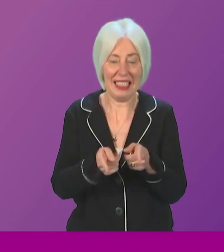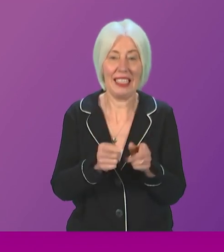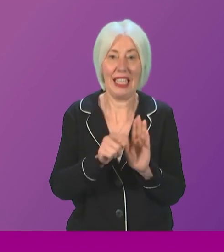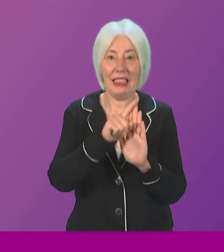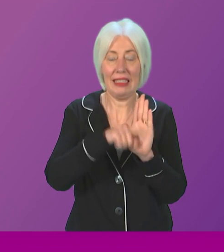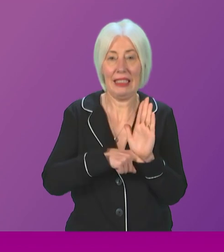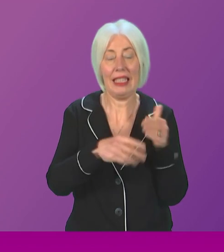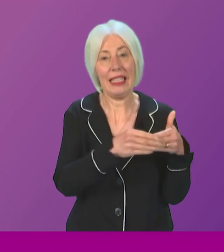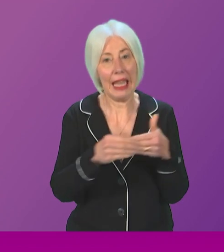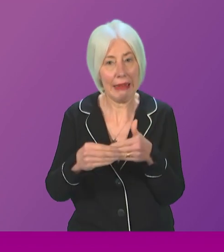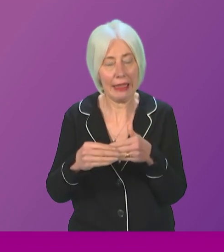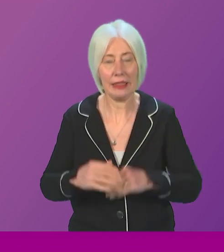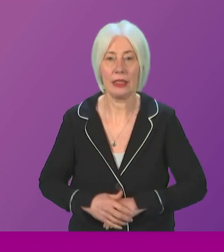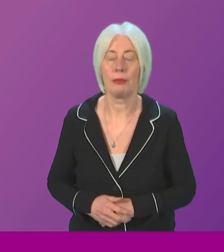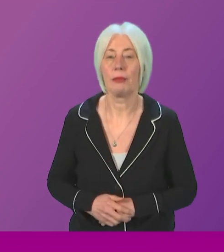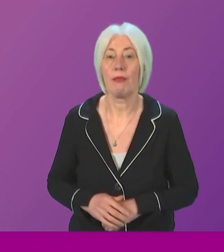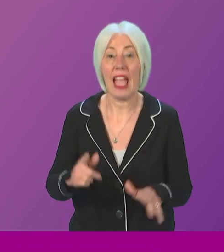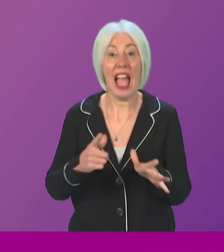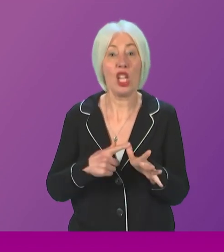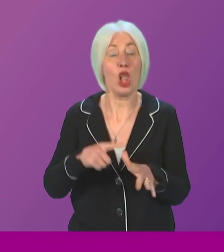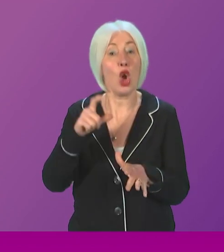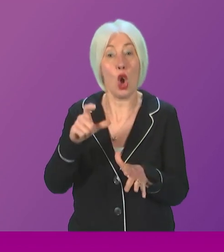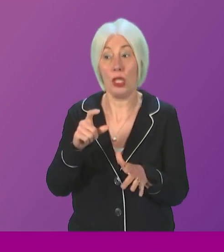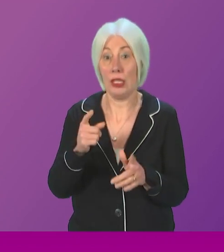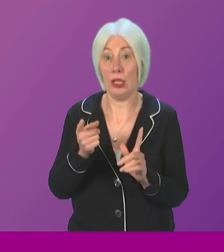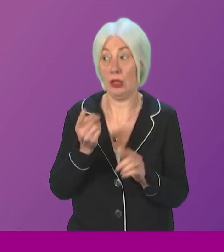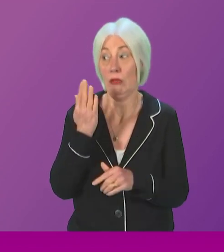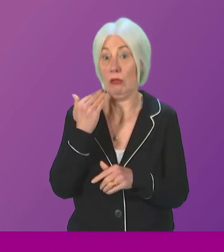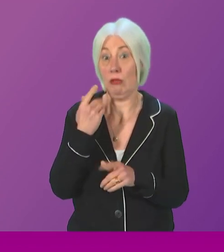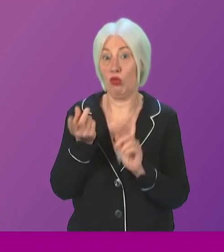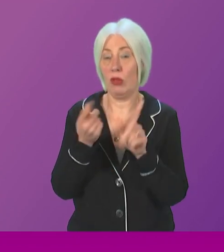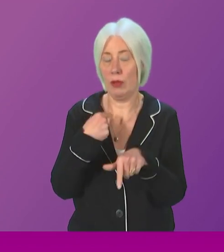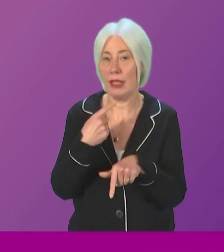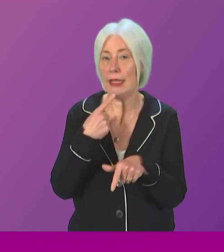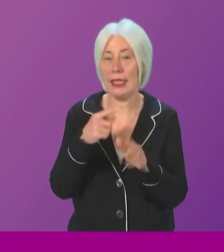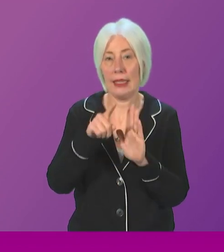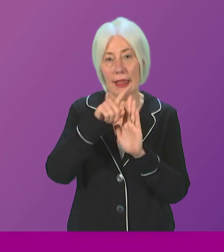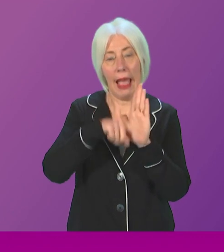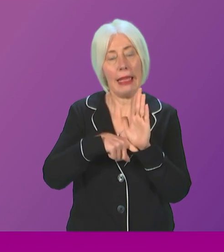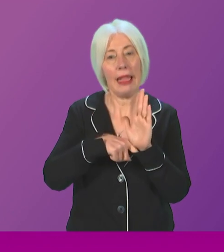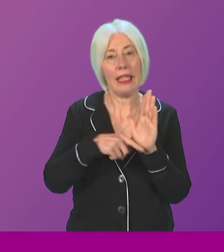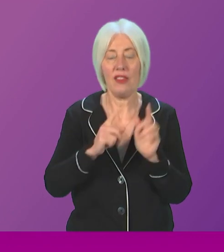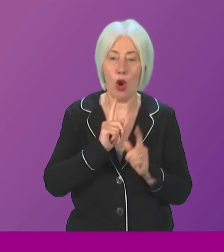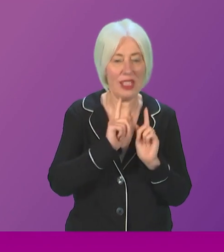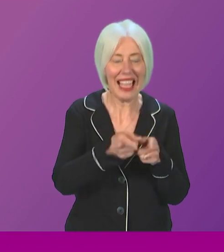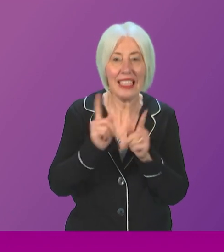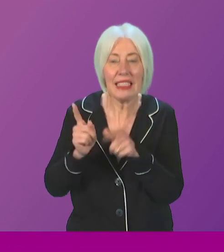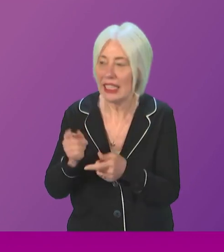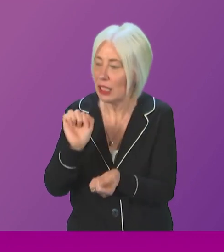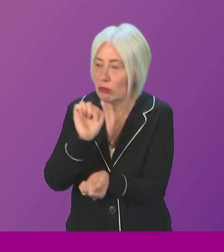Constance make these points in response to a question earlier on. Sentencing guidelines are, of course, rightly,